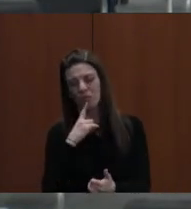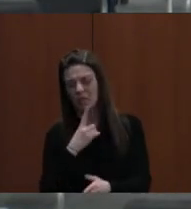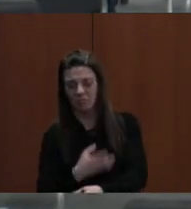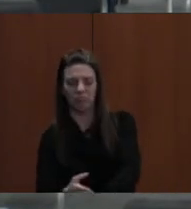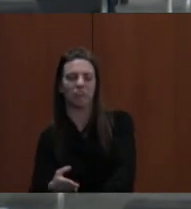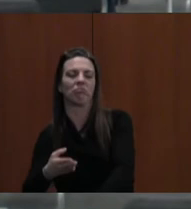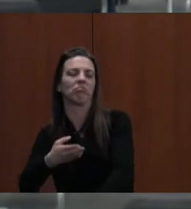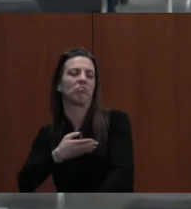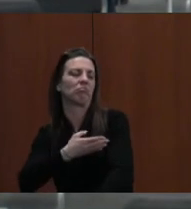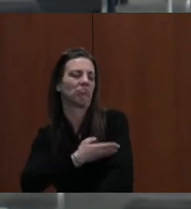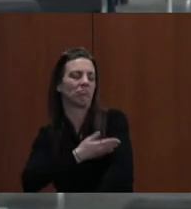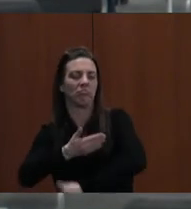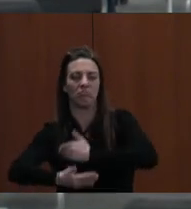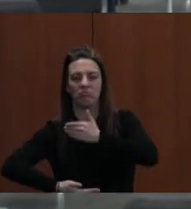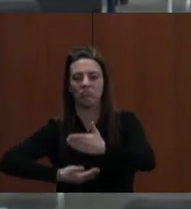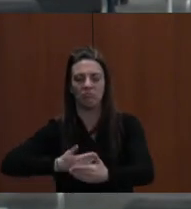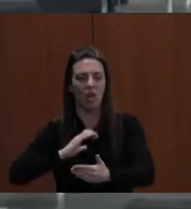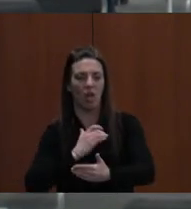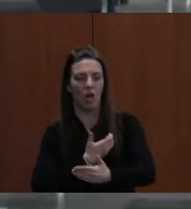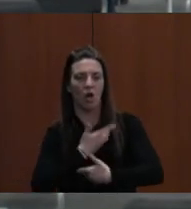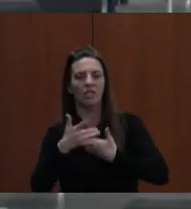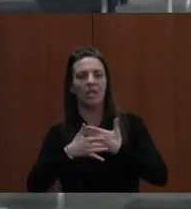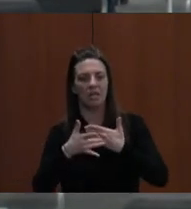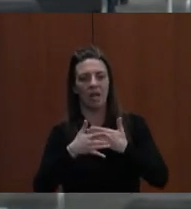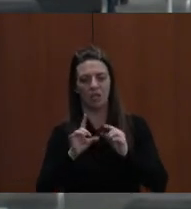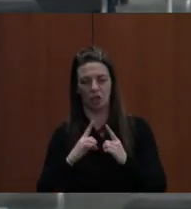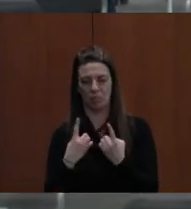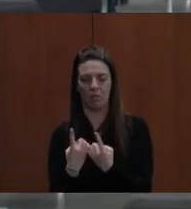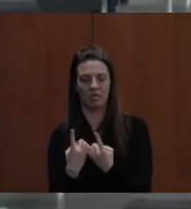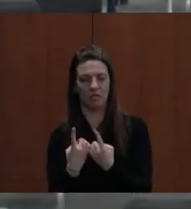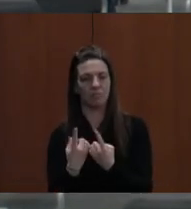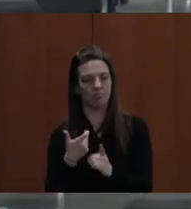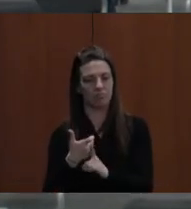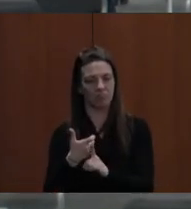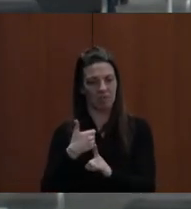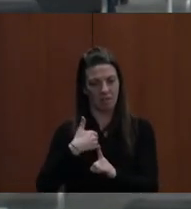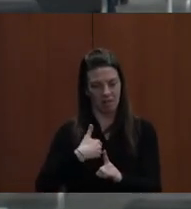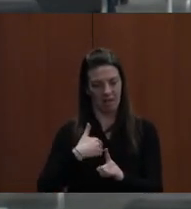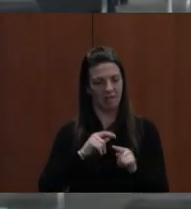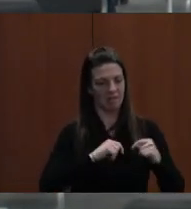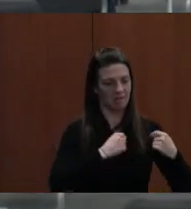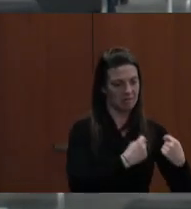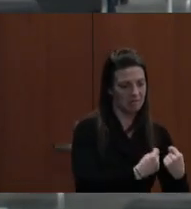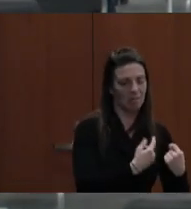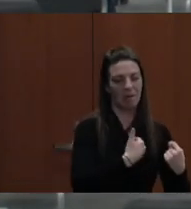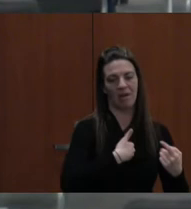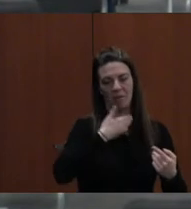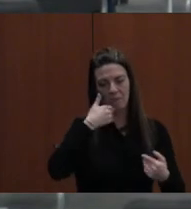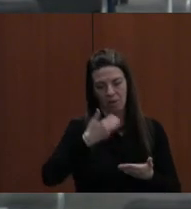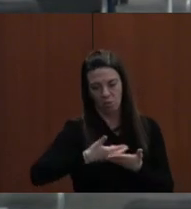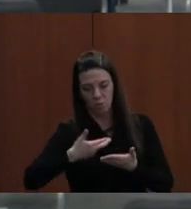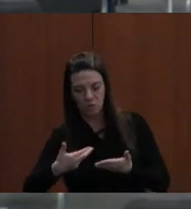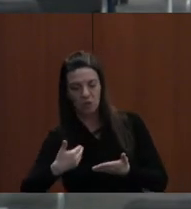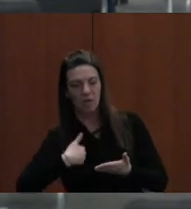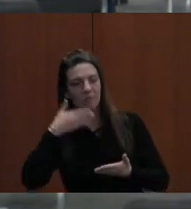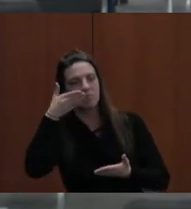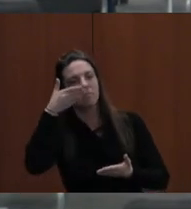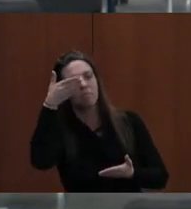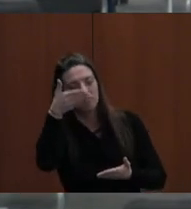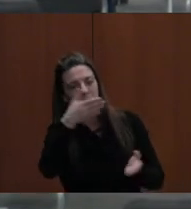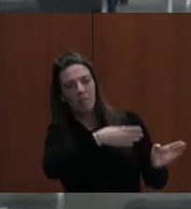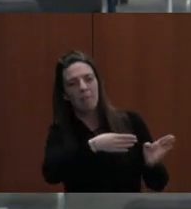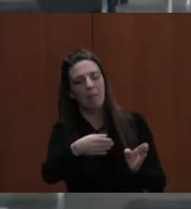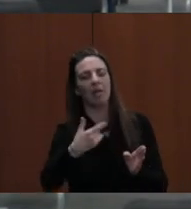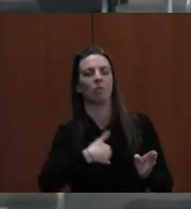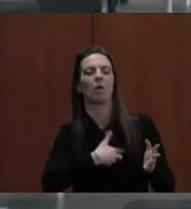technology department. He's pulled together a great team. He's got our resources better aligned. has a long-term plan set out for us, and we just wanted to briefly